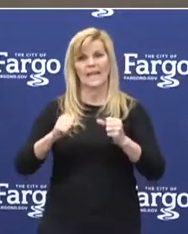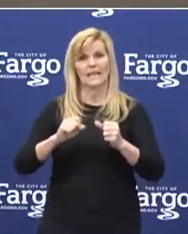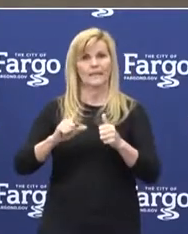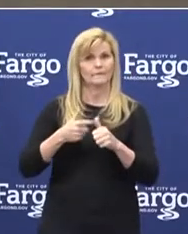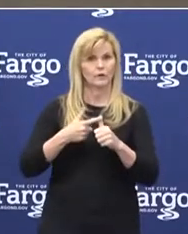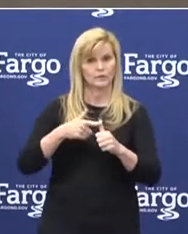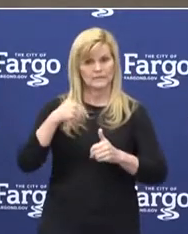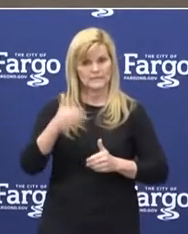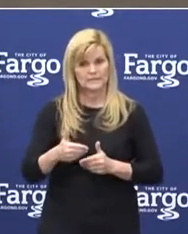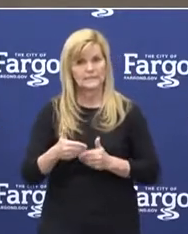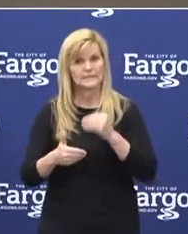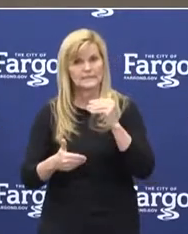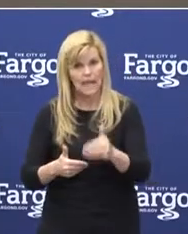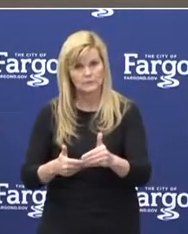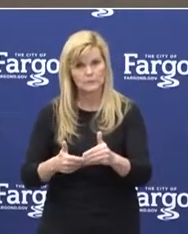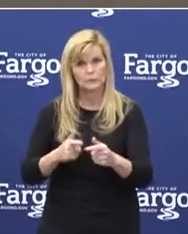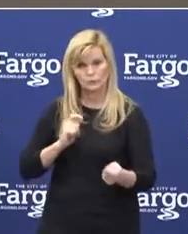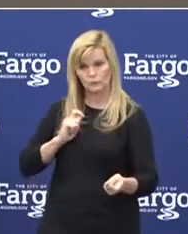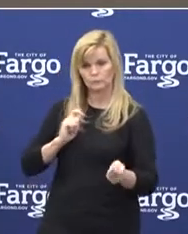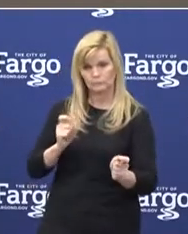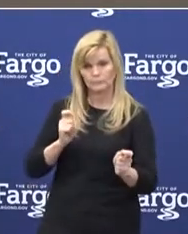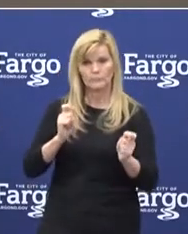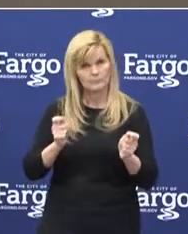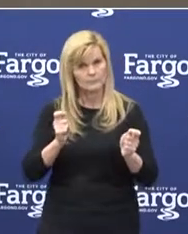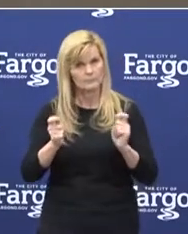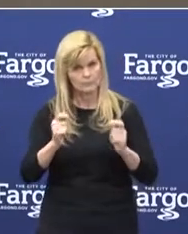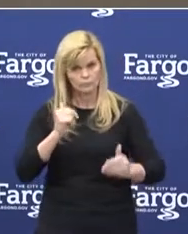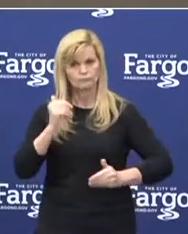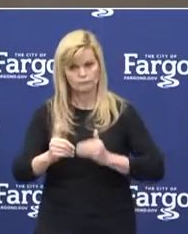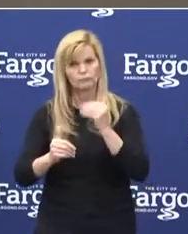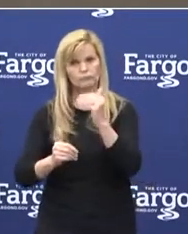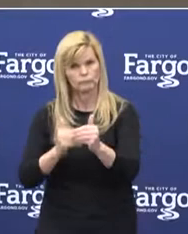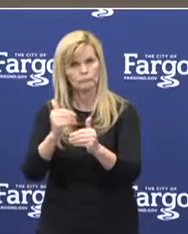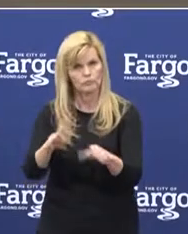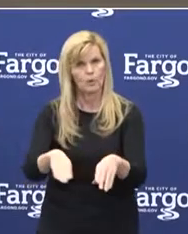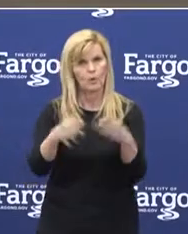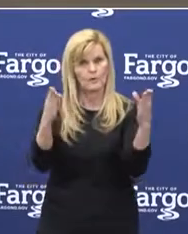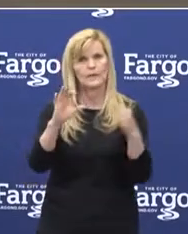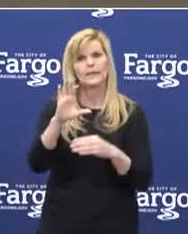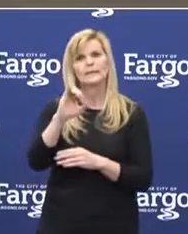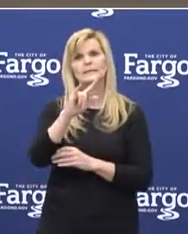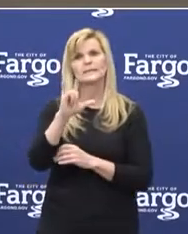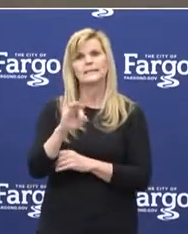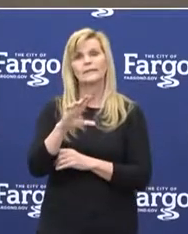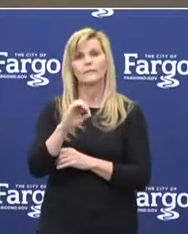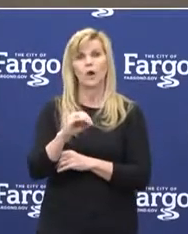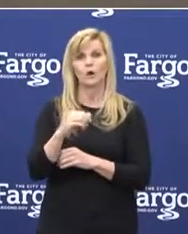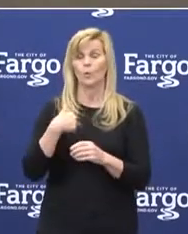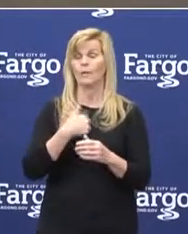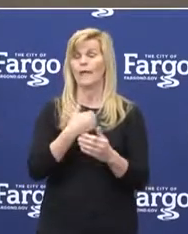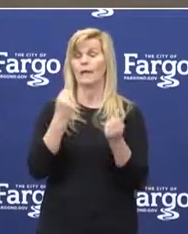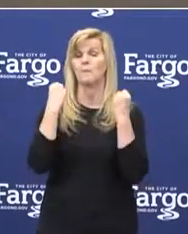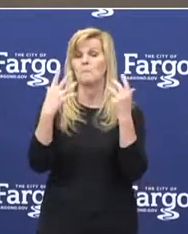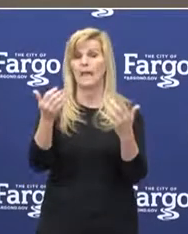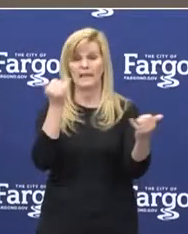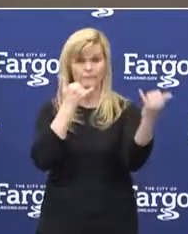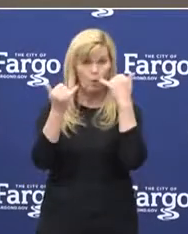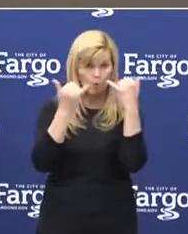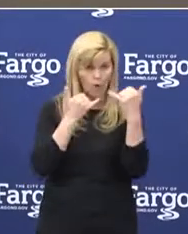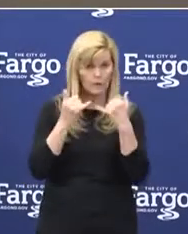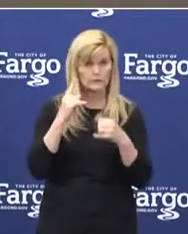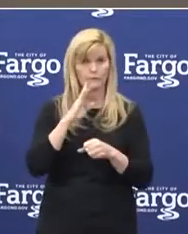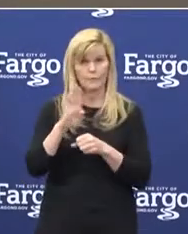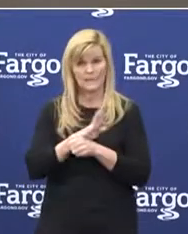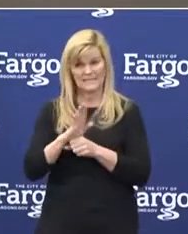safe phased reopenings process. The City of Fargo has been fielding many phone calls and emails from businesses planning to